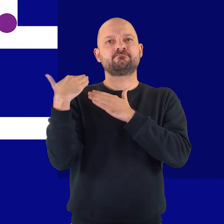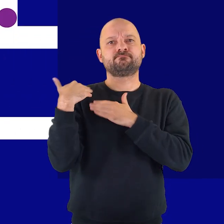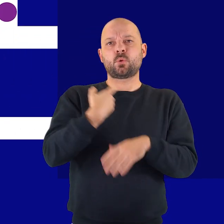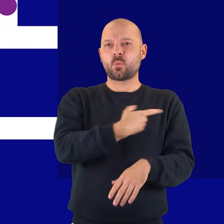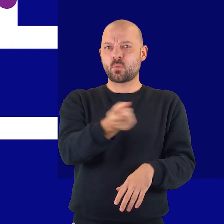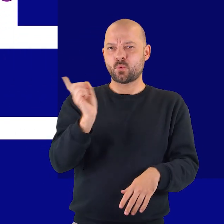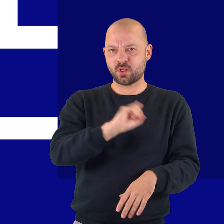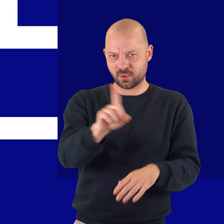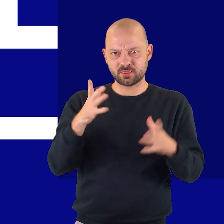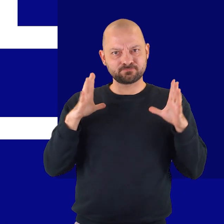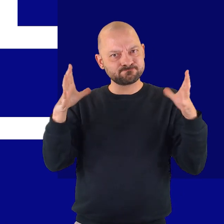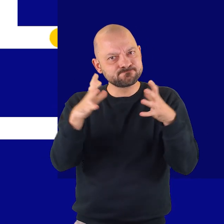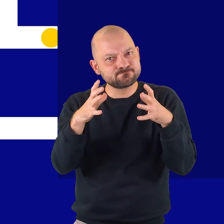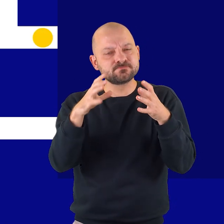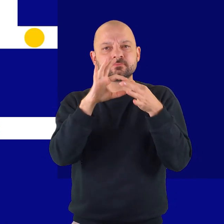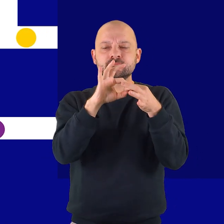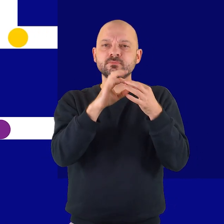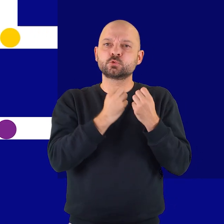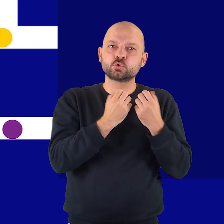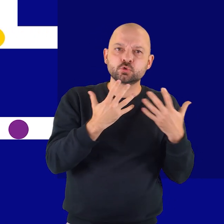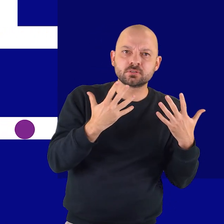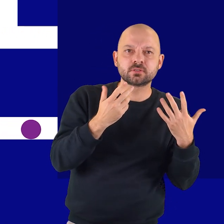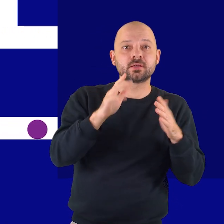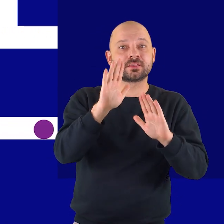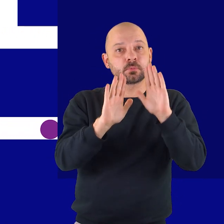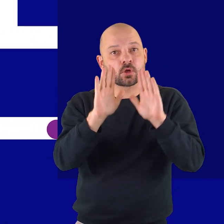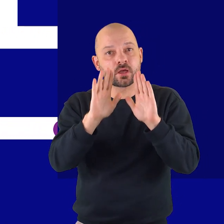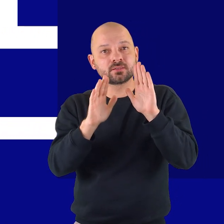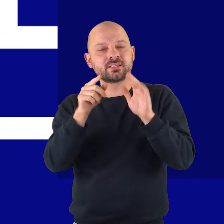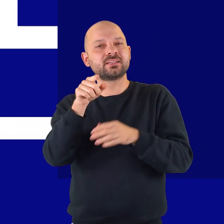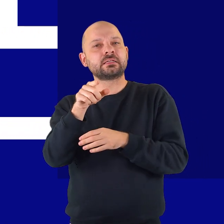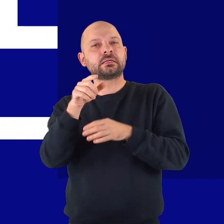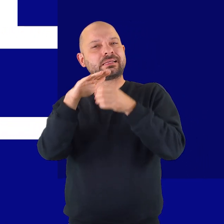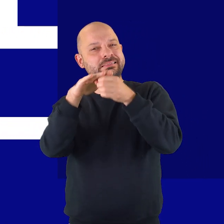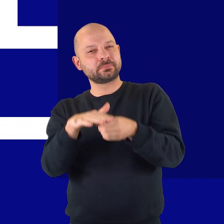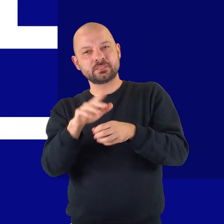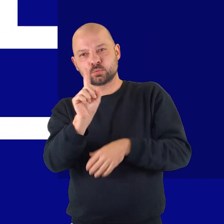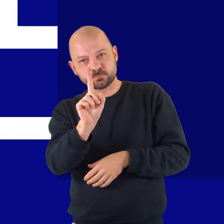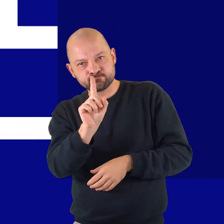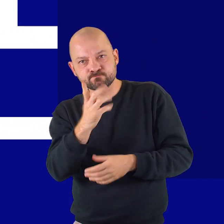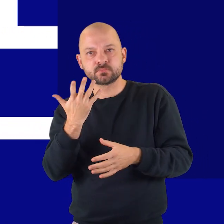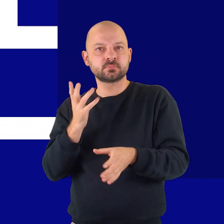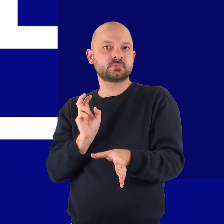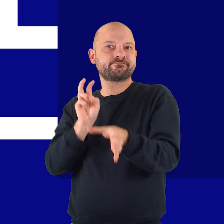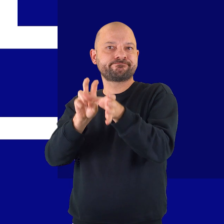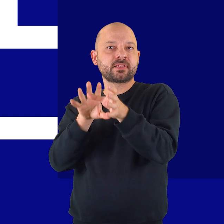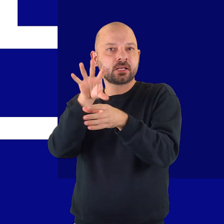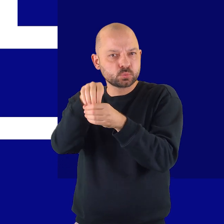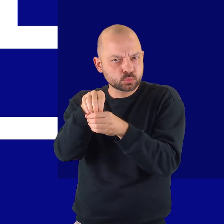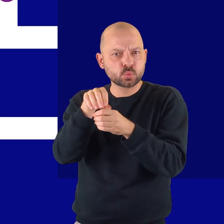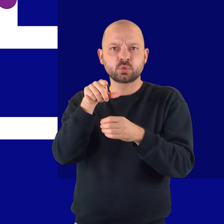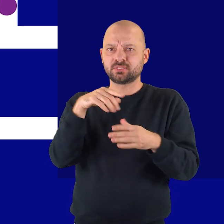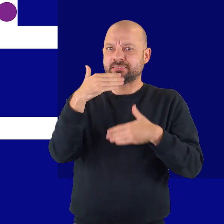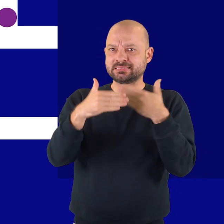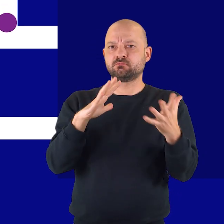Implementing the collective mission, gender democracy, anti-discrimination and participation means that we want to identify,